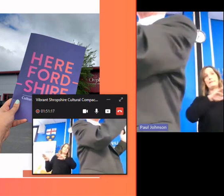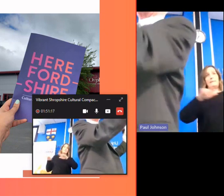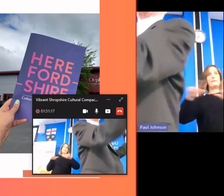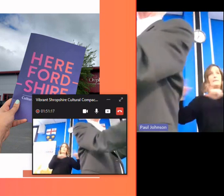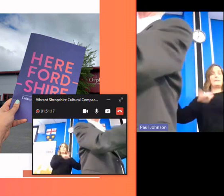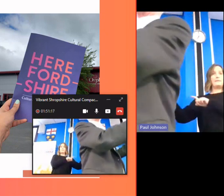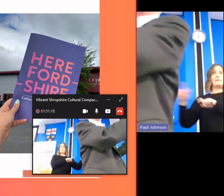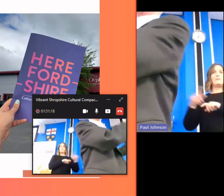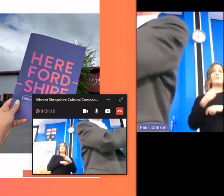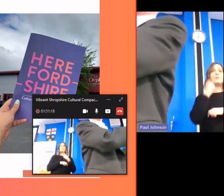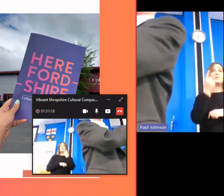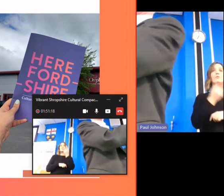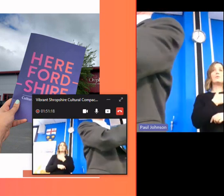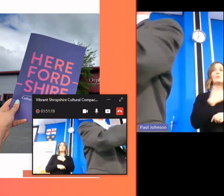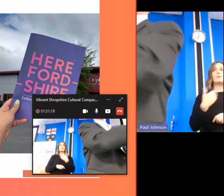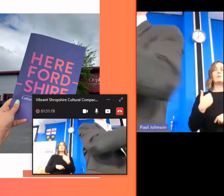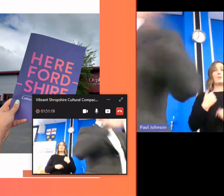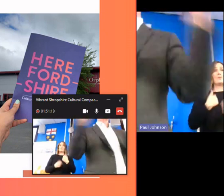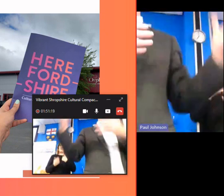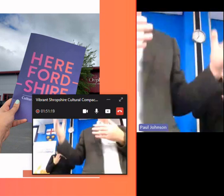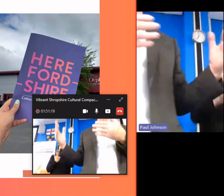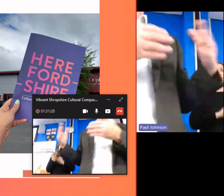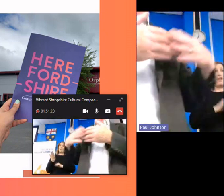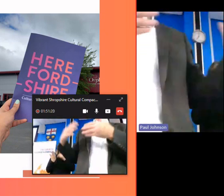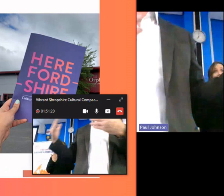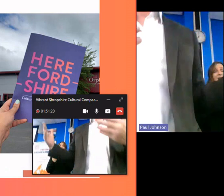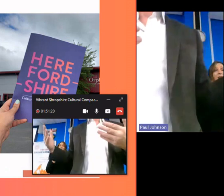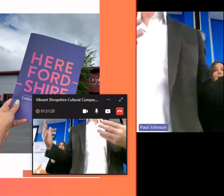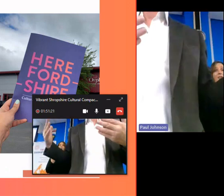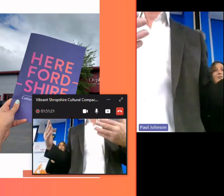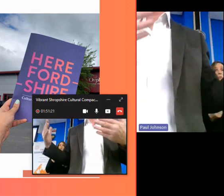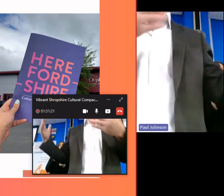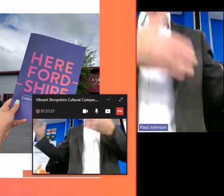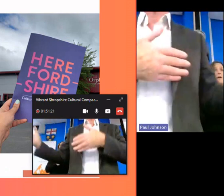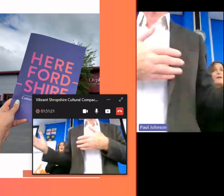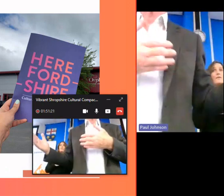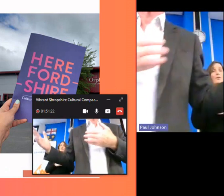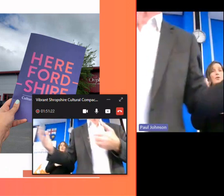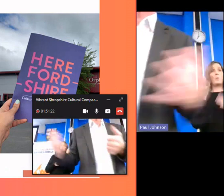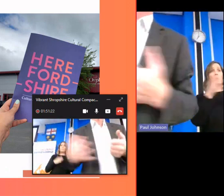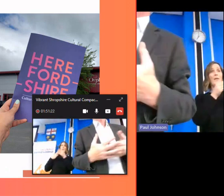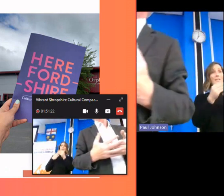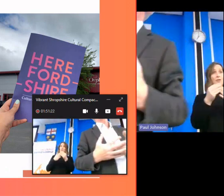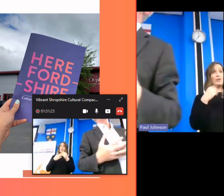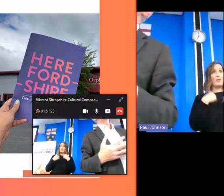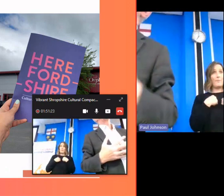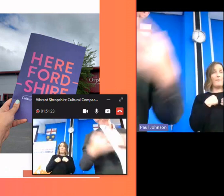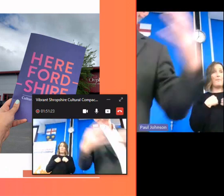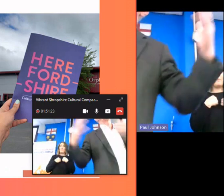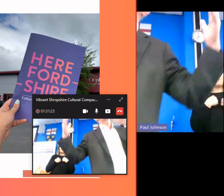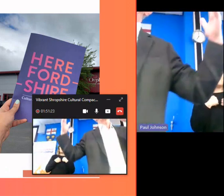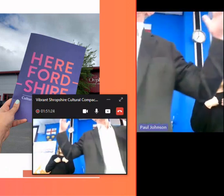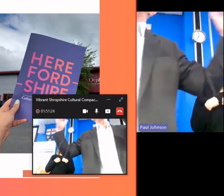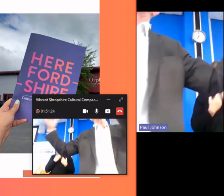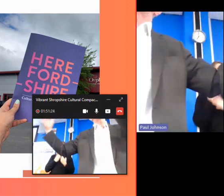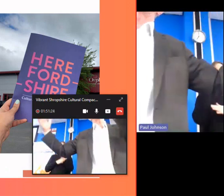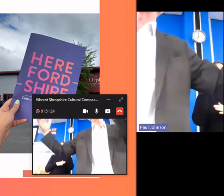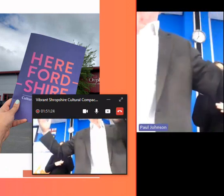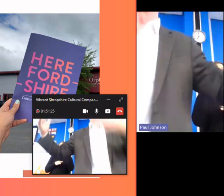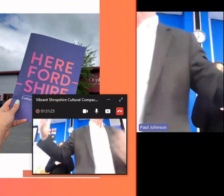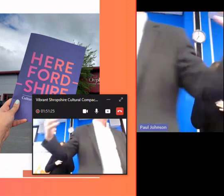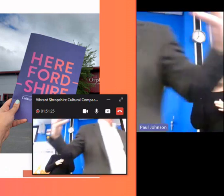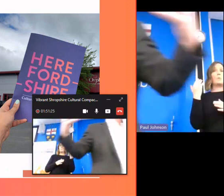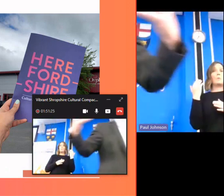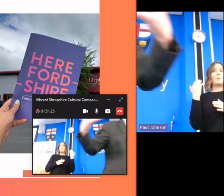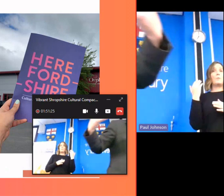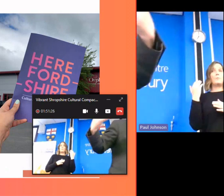of our toss and tomorrow morning it's on our agenda is that we have now a new uh a new leadership um and a new a new